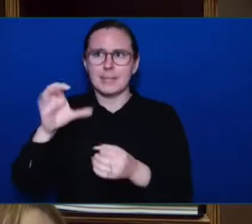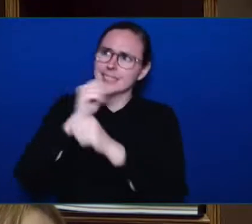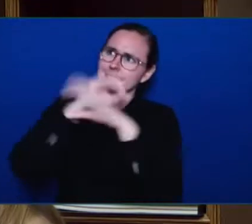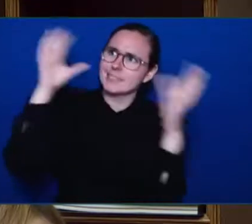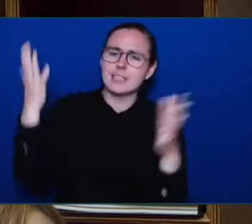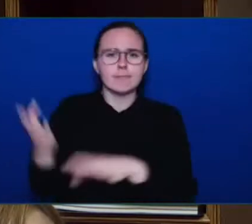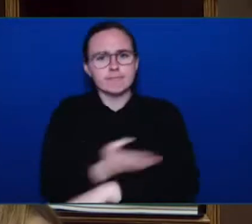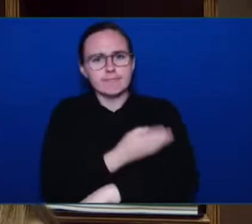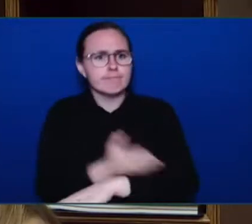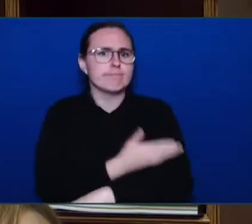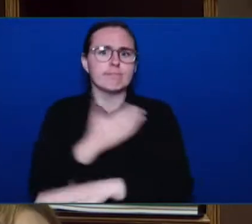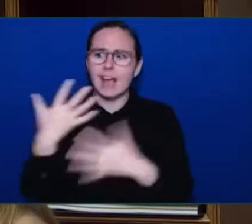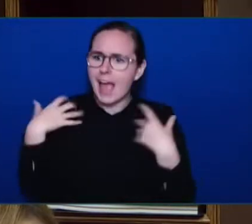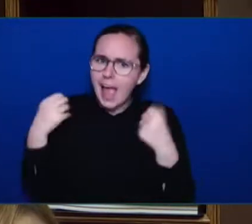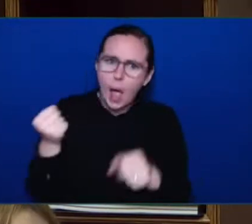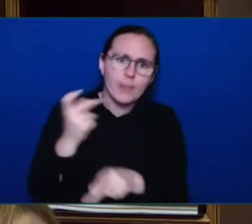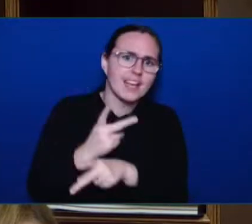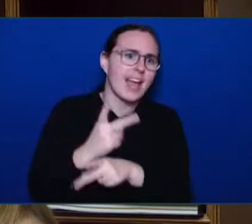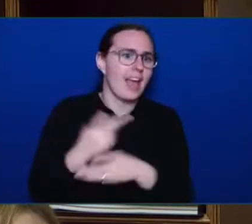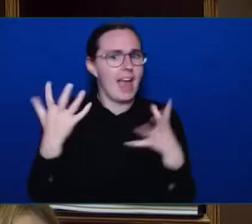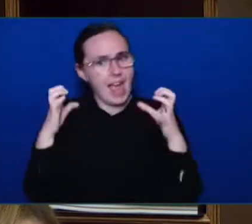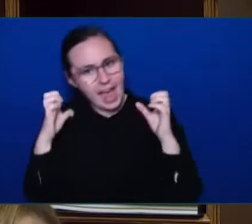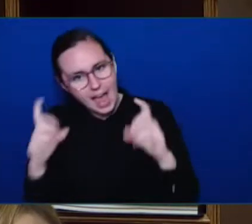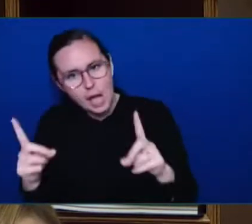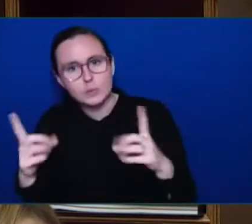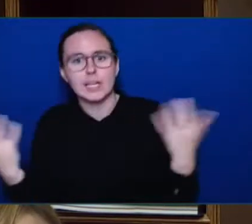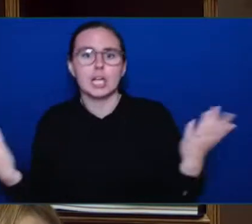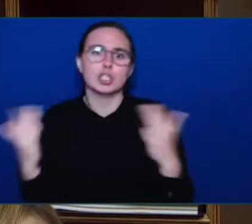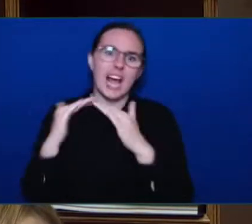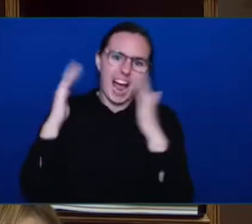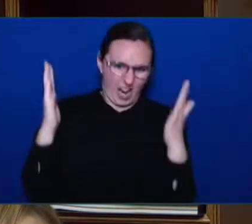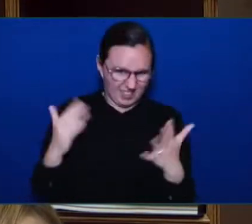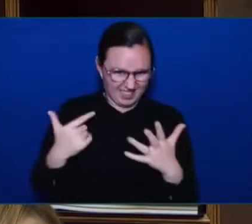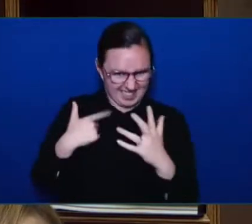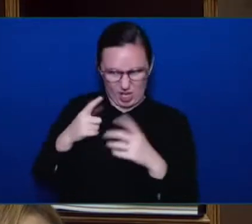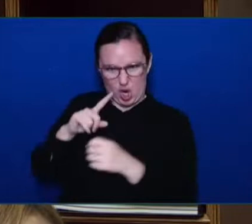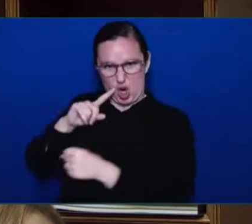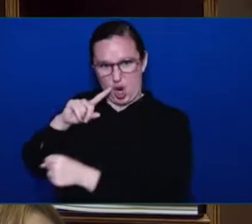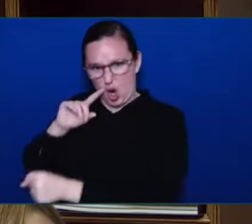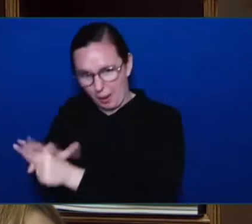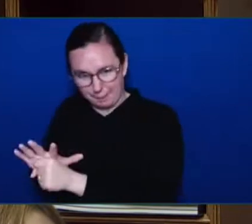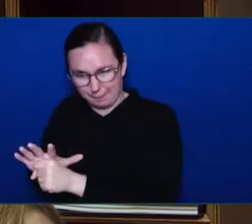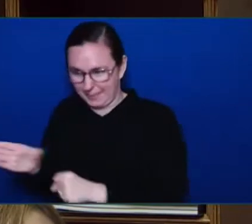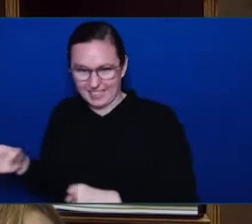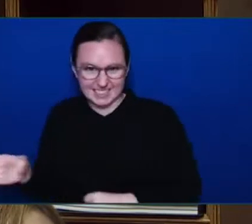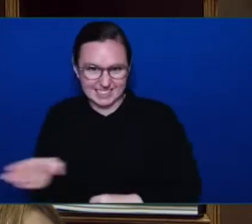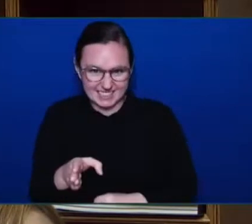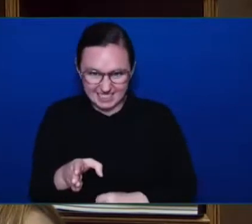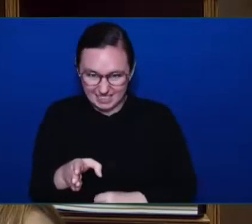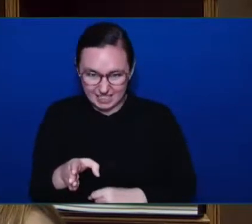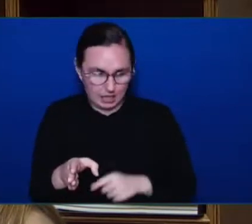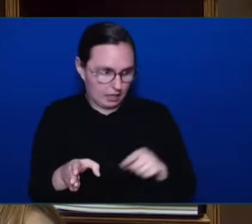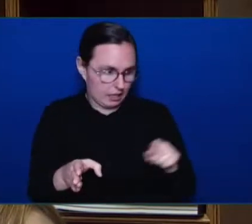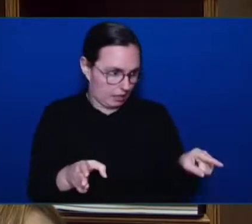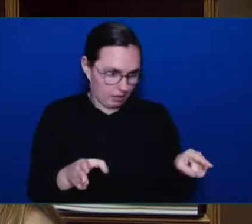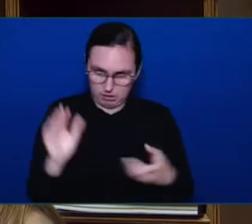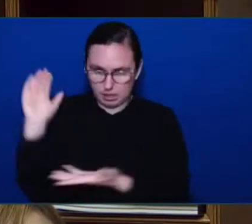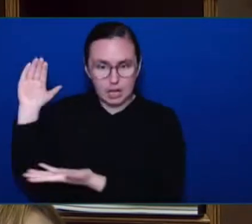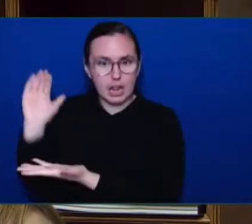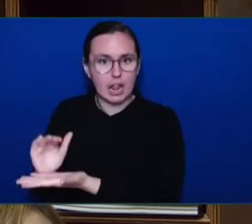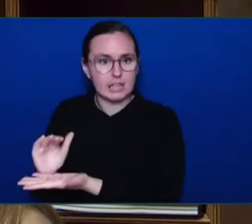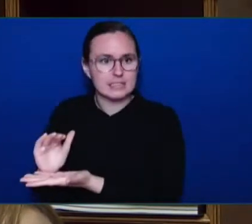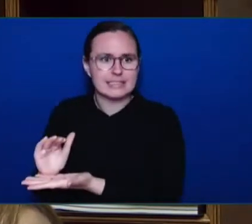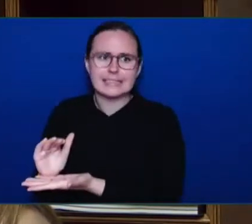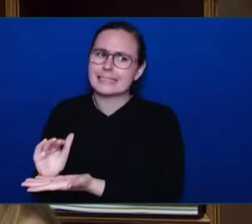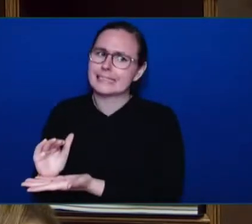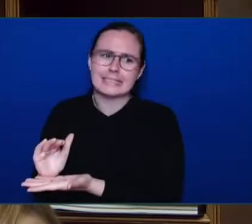education, like housing. We're going to continue to work on those things. We're also going to continue to work alongside all nations